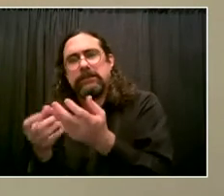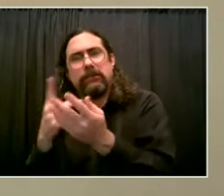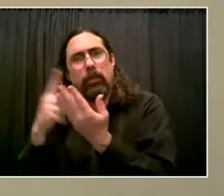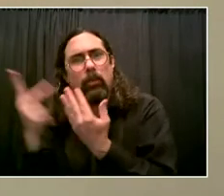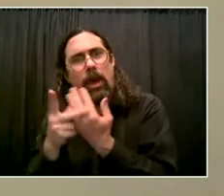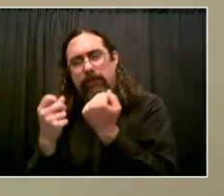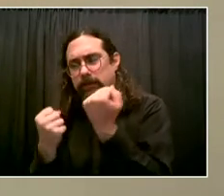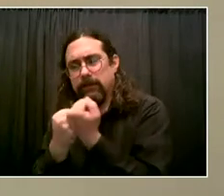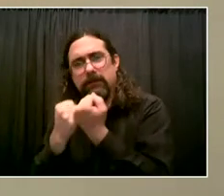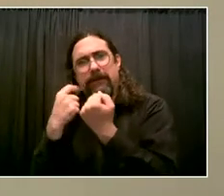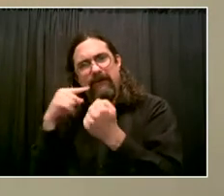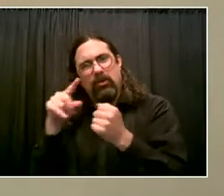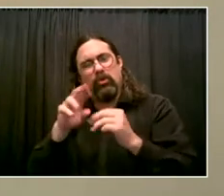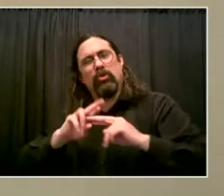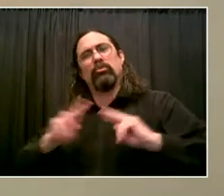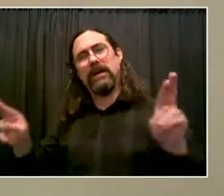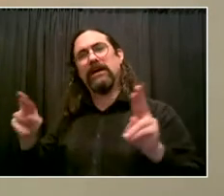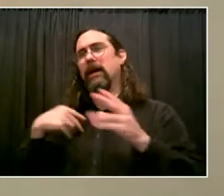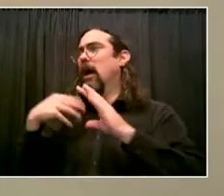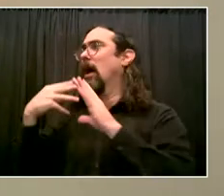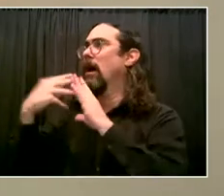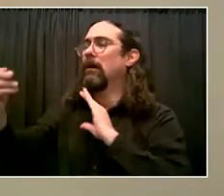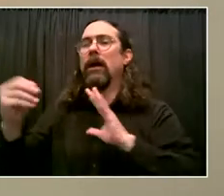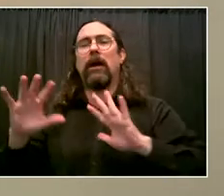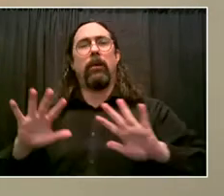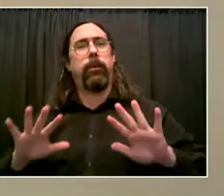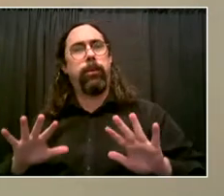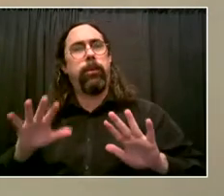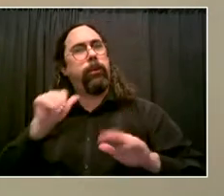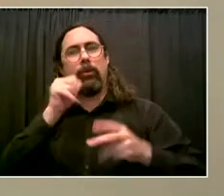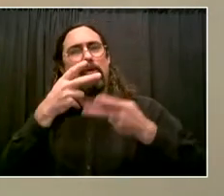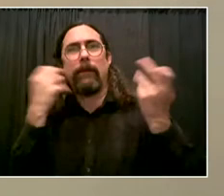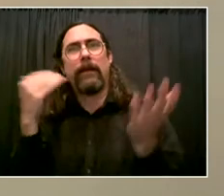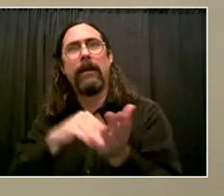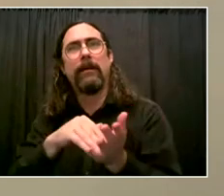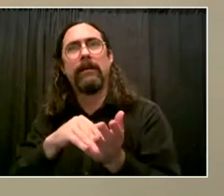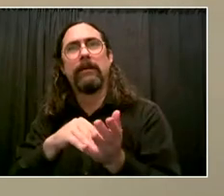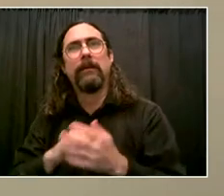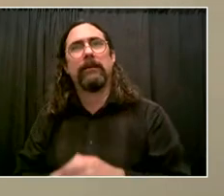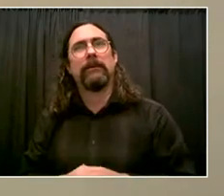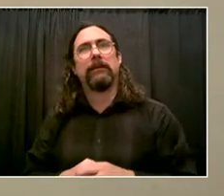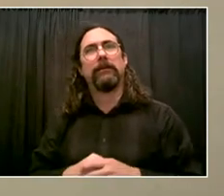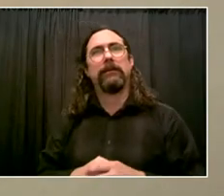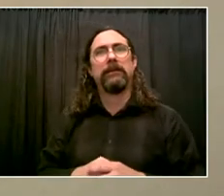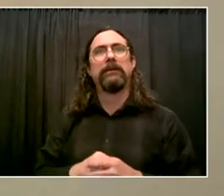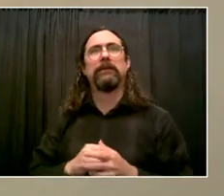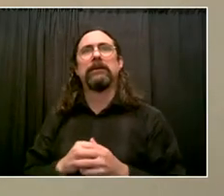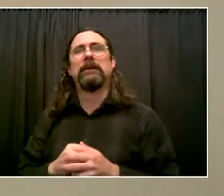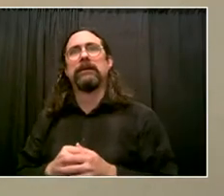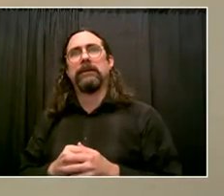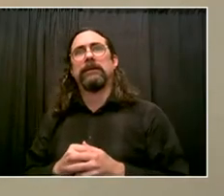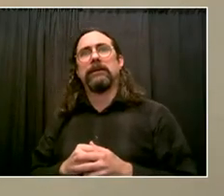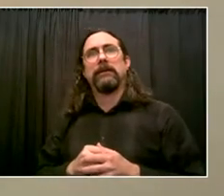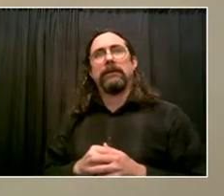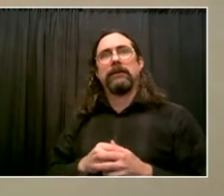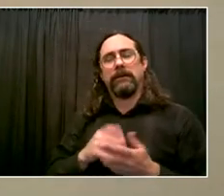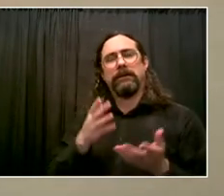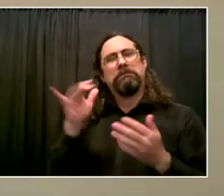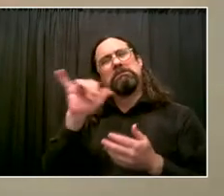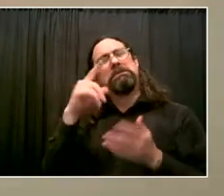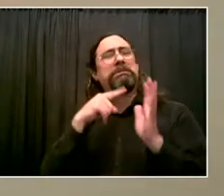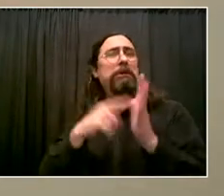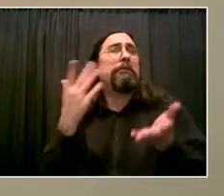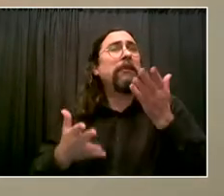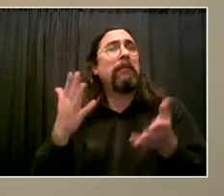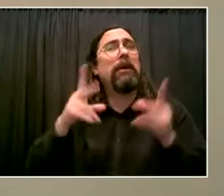in place to be able to say, you know what, this is your course, this is your plan, you get out, that tells that